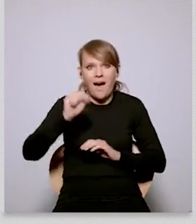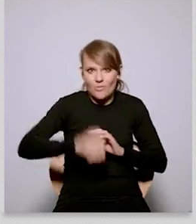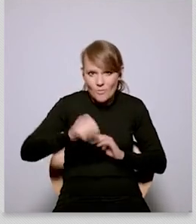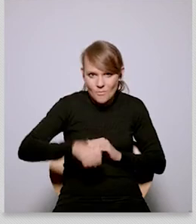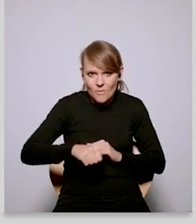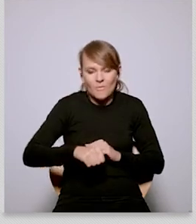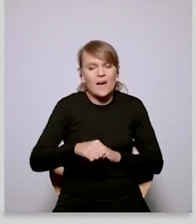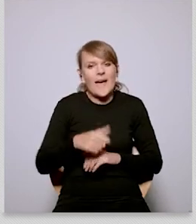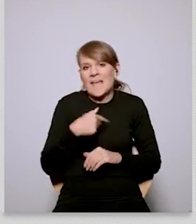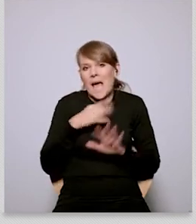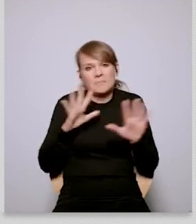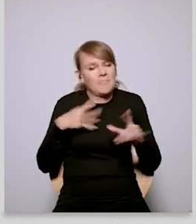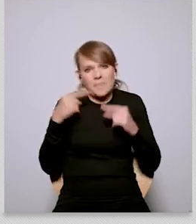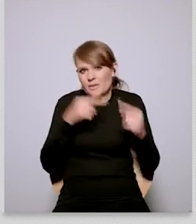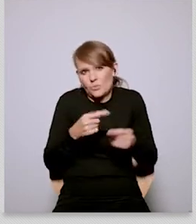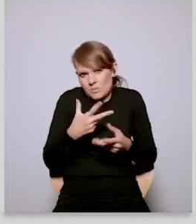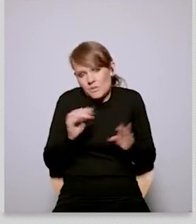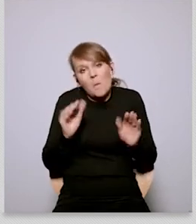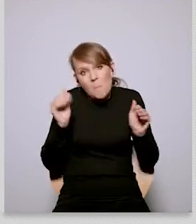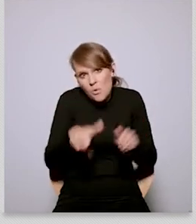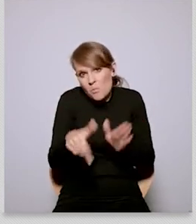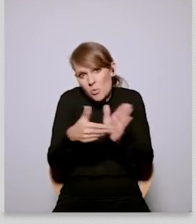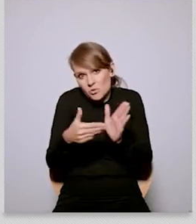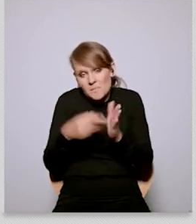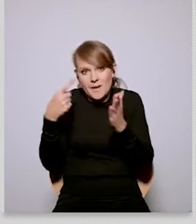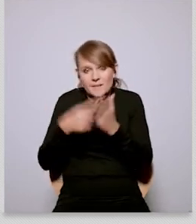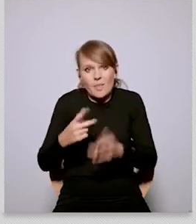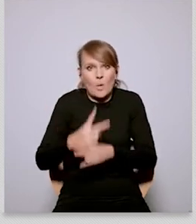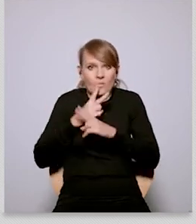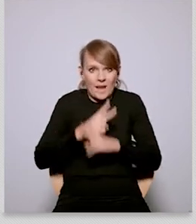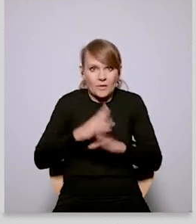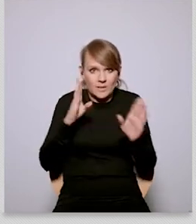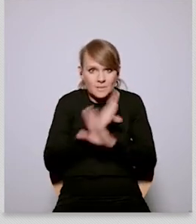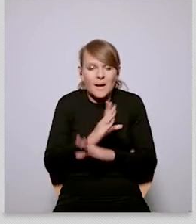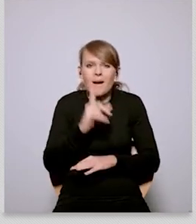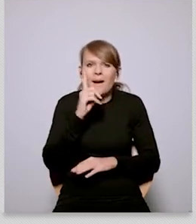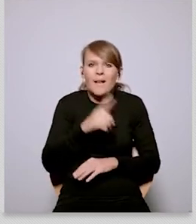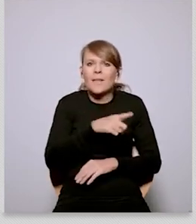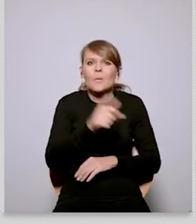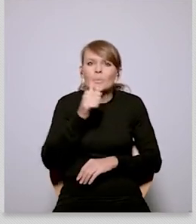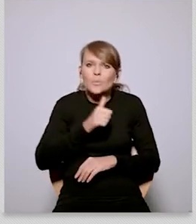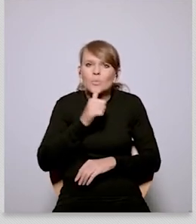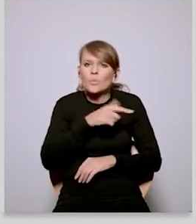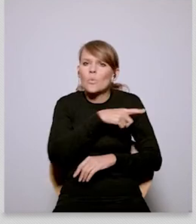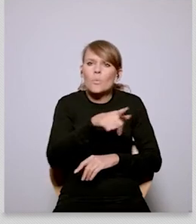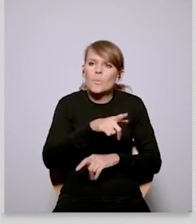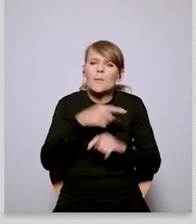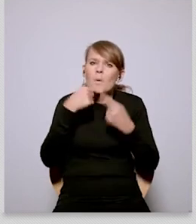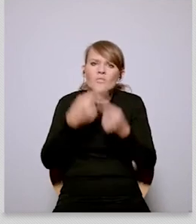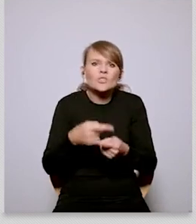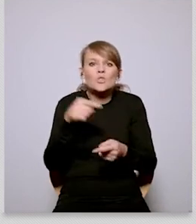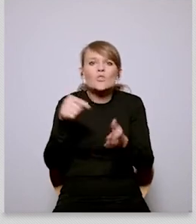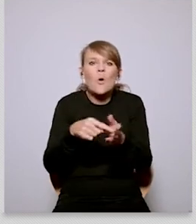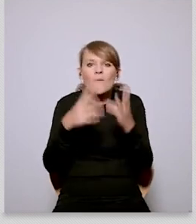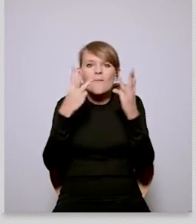gas and uh and oil and maybe let me add to that discussion nuclear power i don't want to discuss